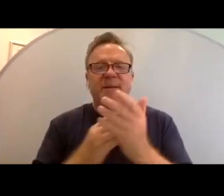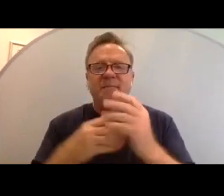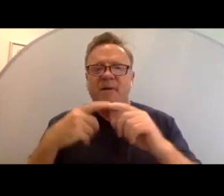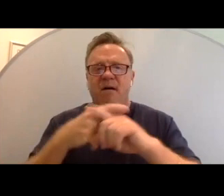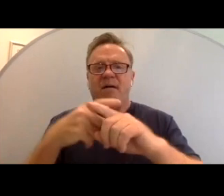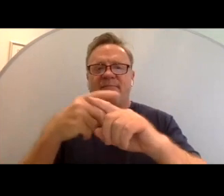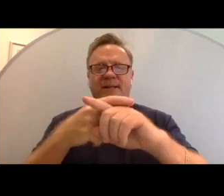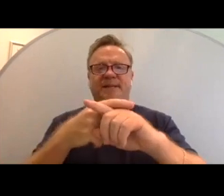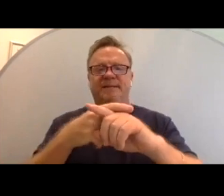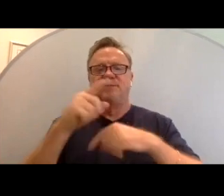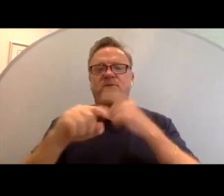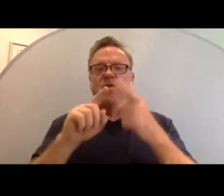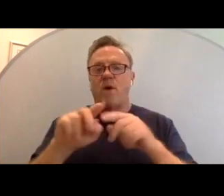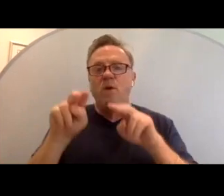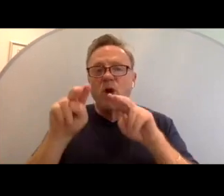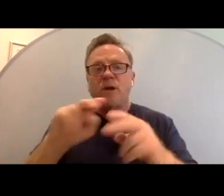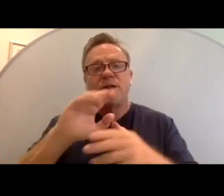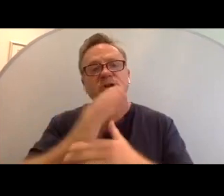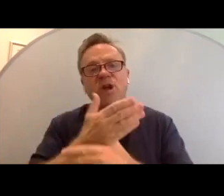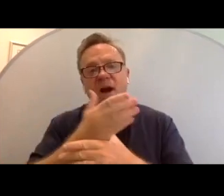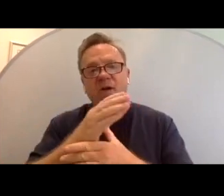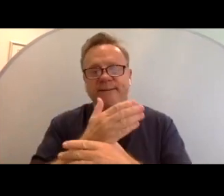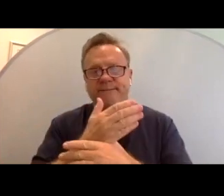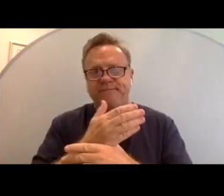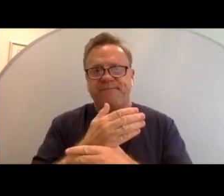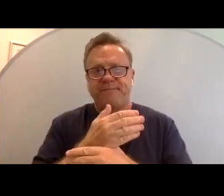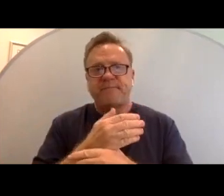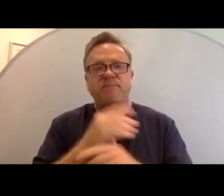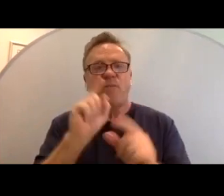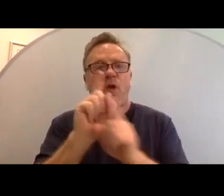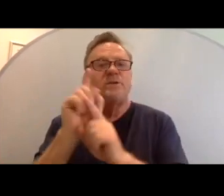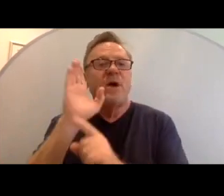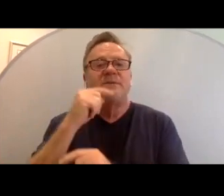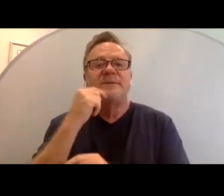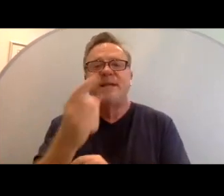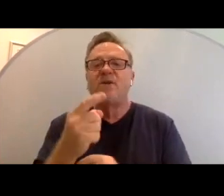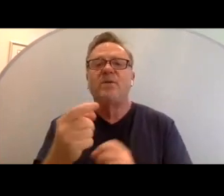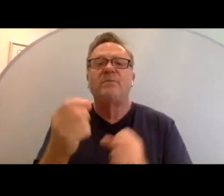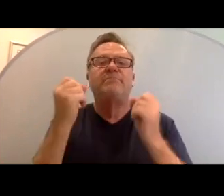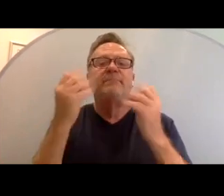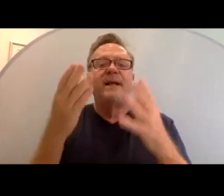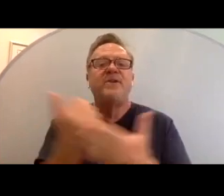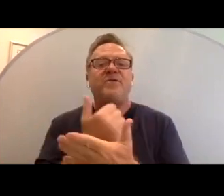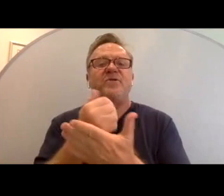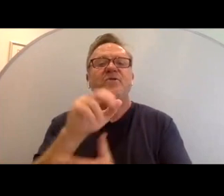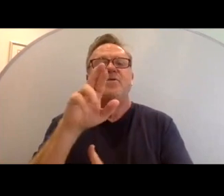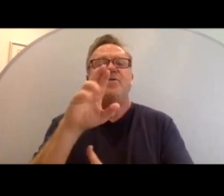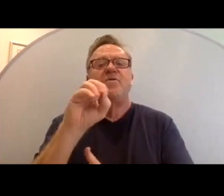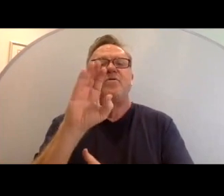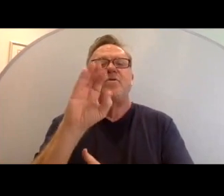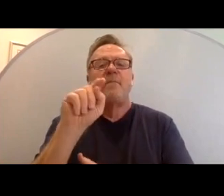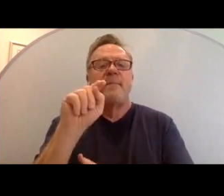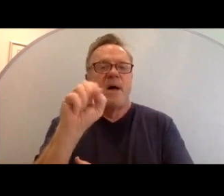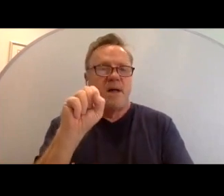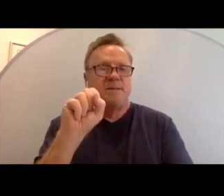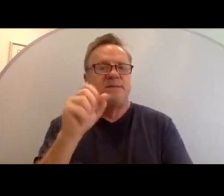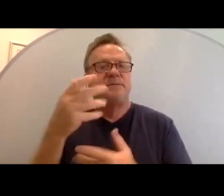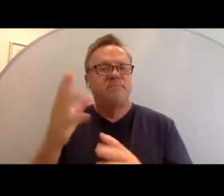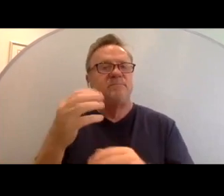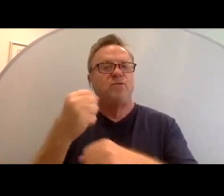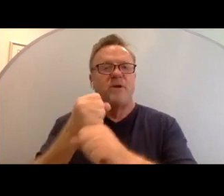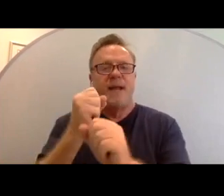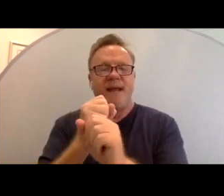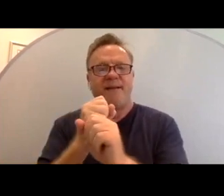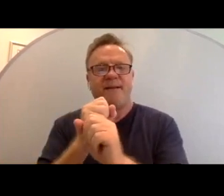look to the sharing. There are also, I will tell you a number of new robots that have been created, certainly